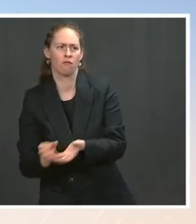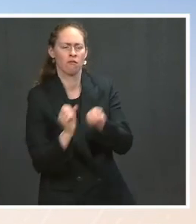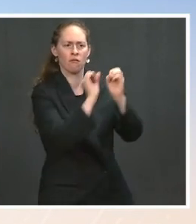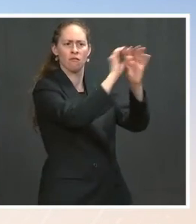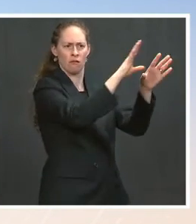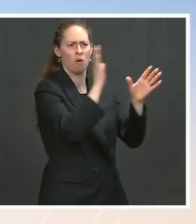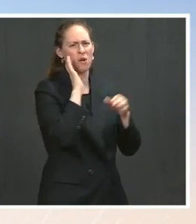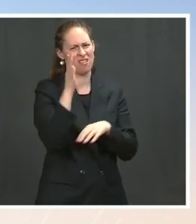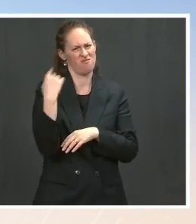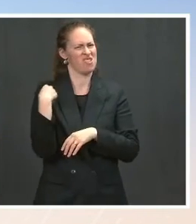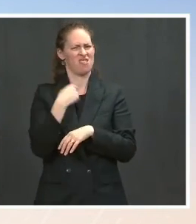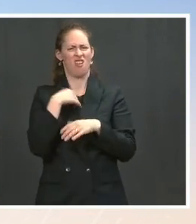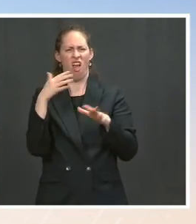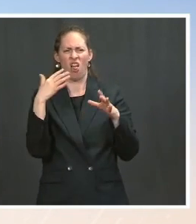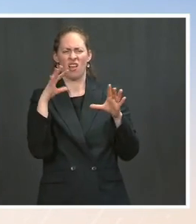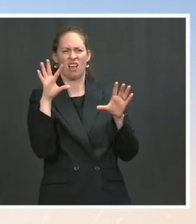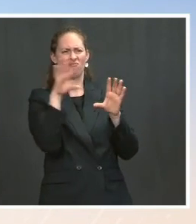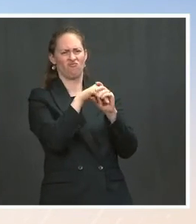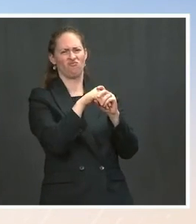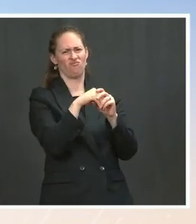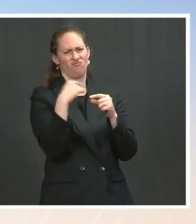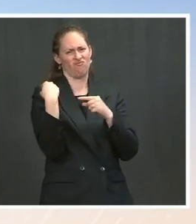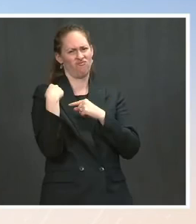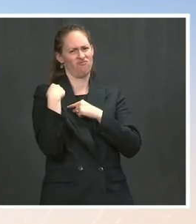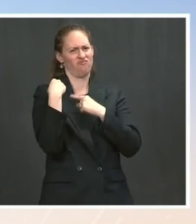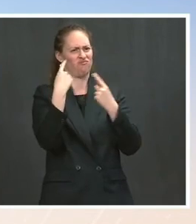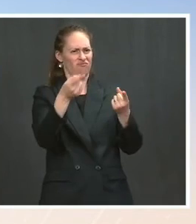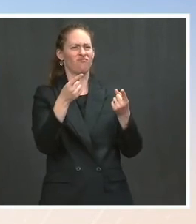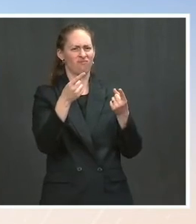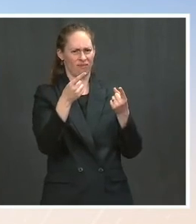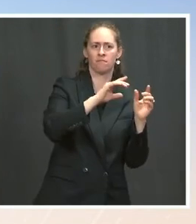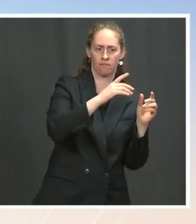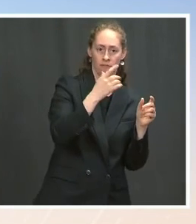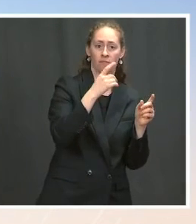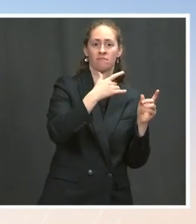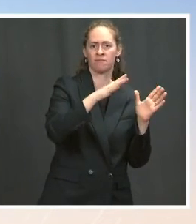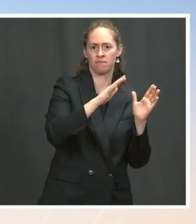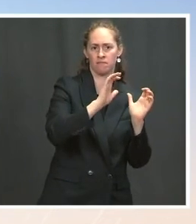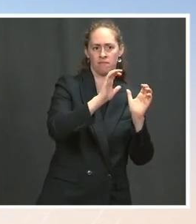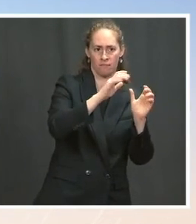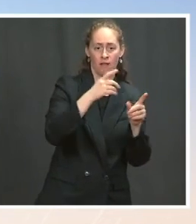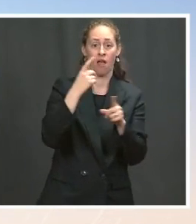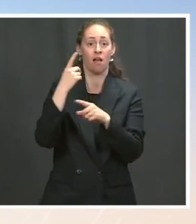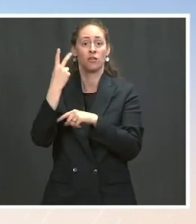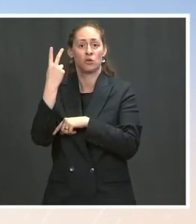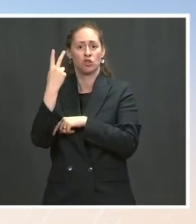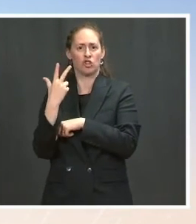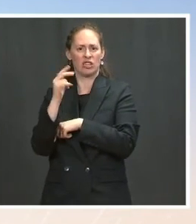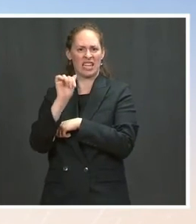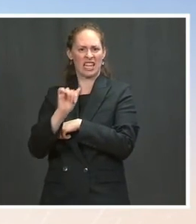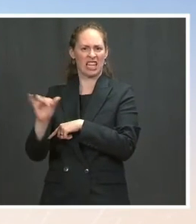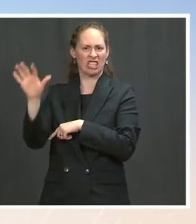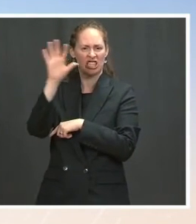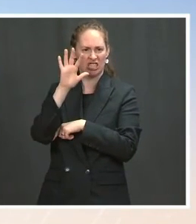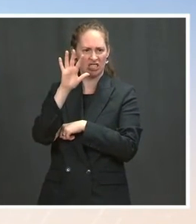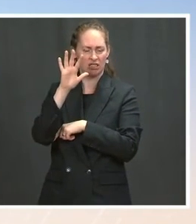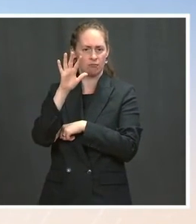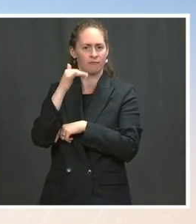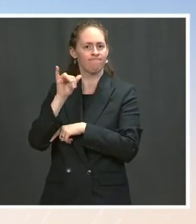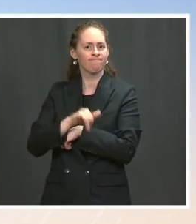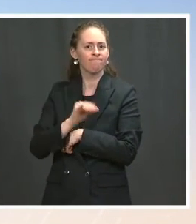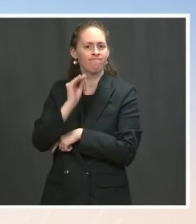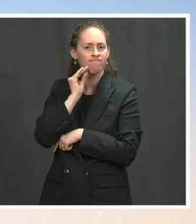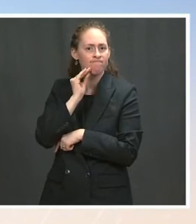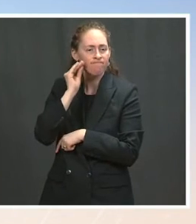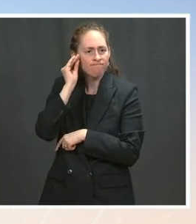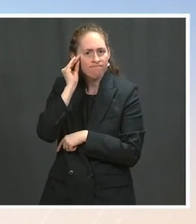in efforts to address the pandemic and get the pandemic under control black latino and asian students aren't going back to school at the